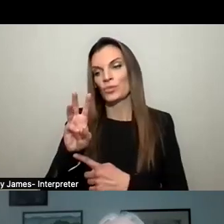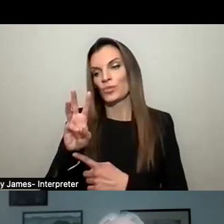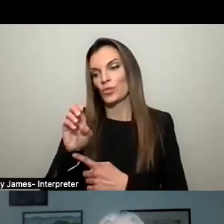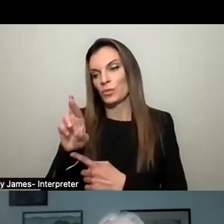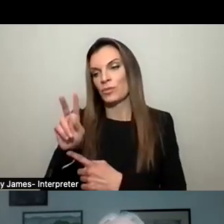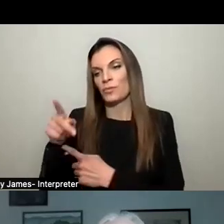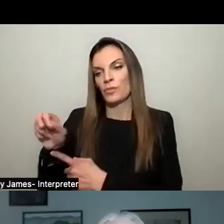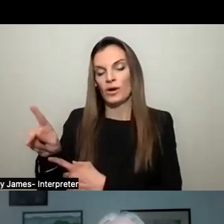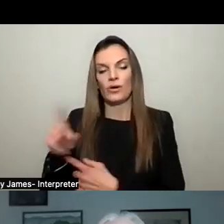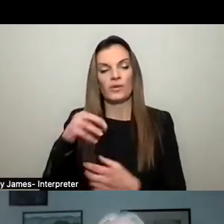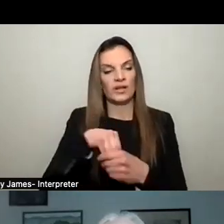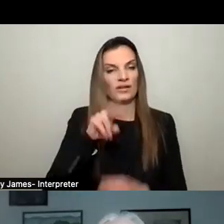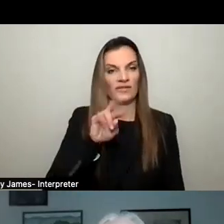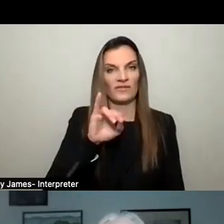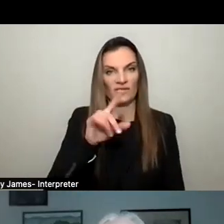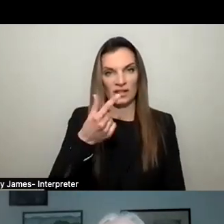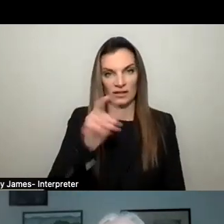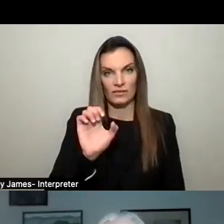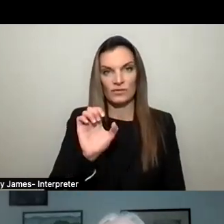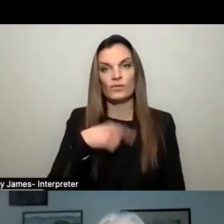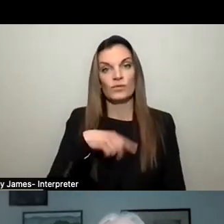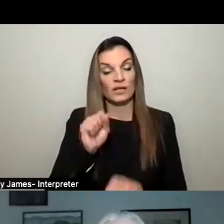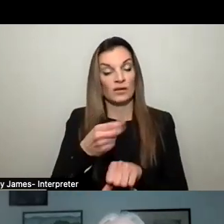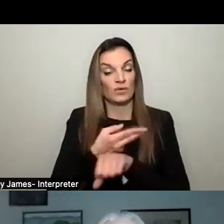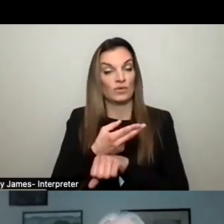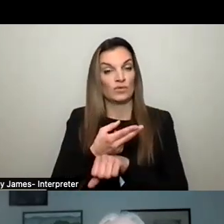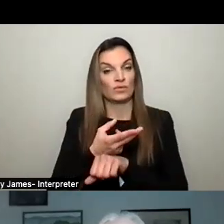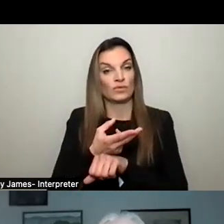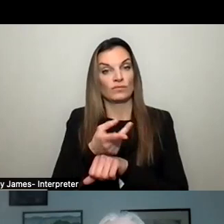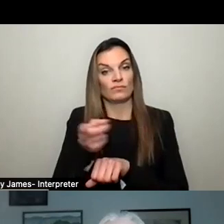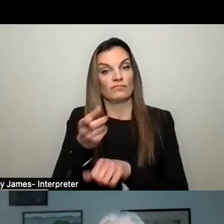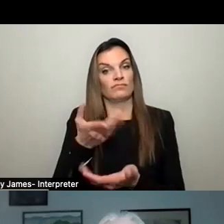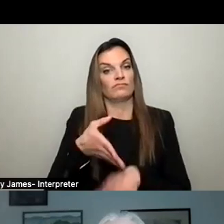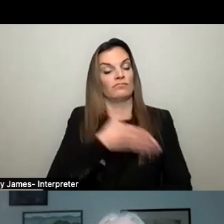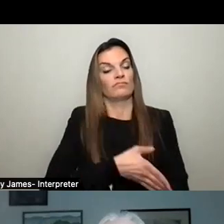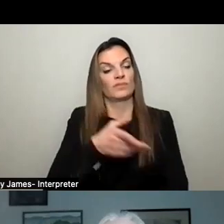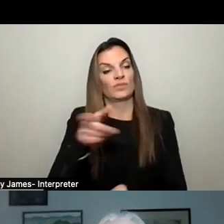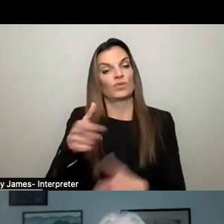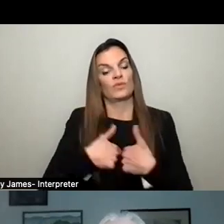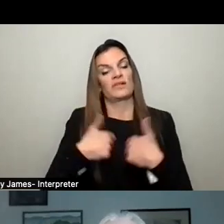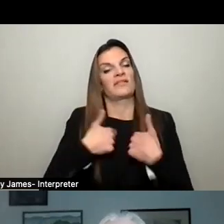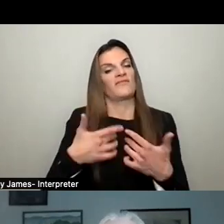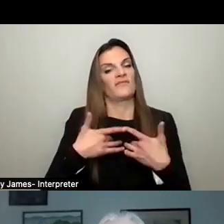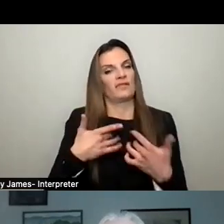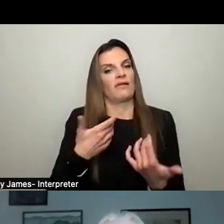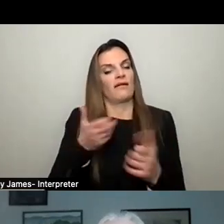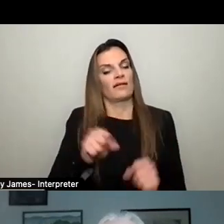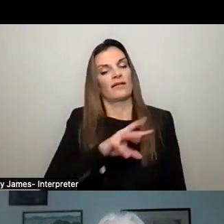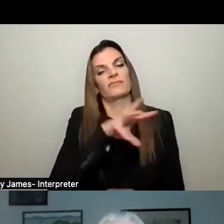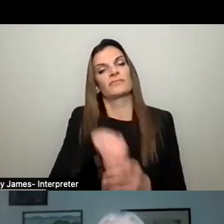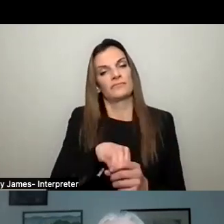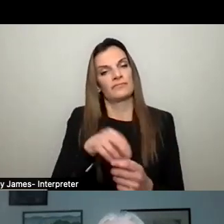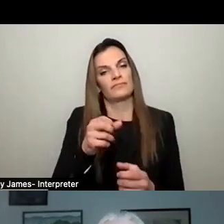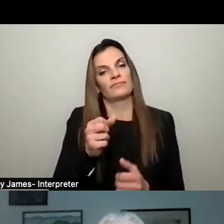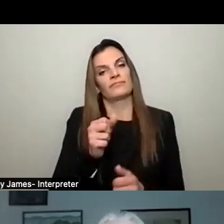village, and we can use them better to make sure that you as a resident have many different ways of engaging and ensuring